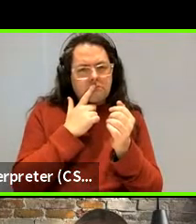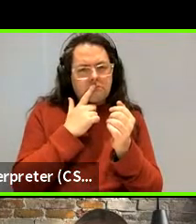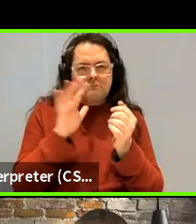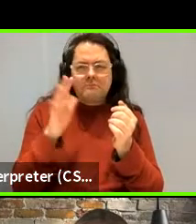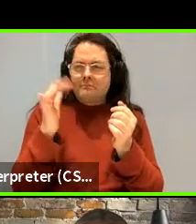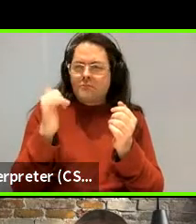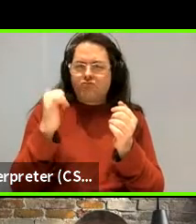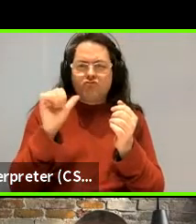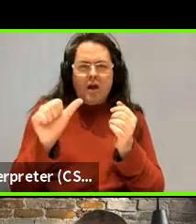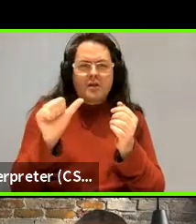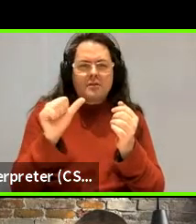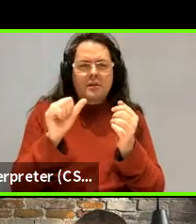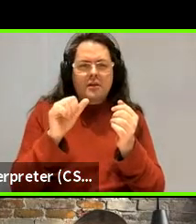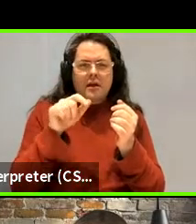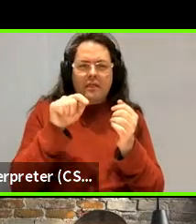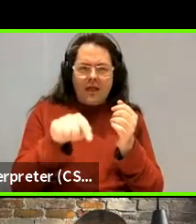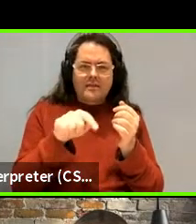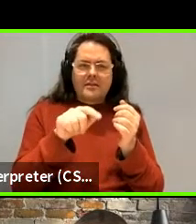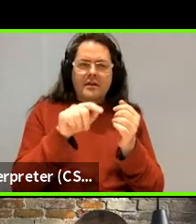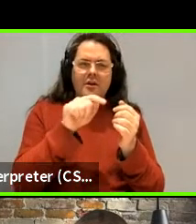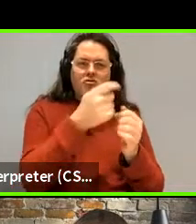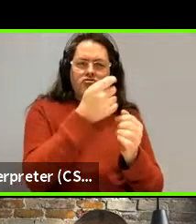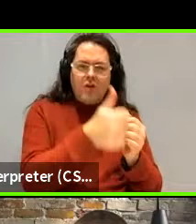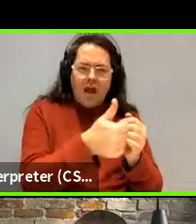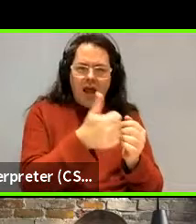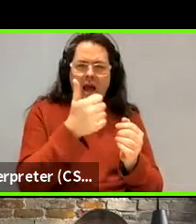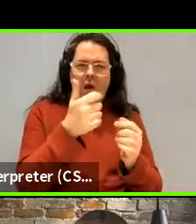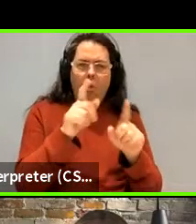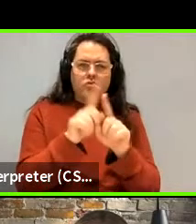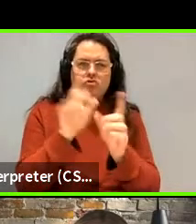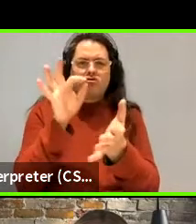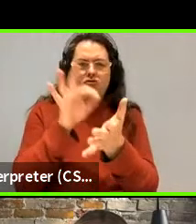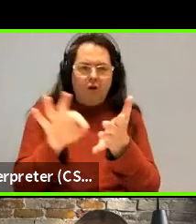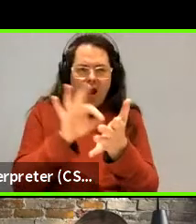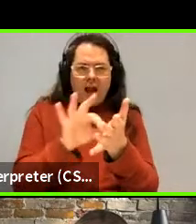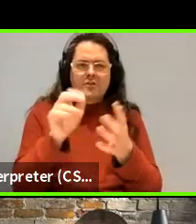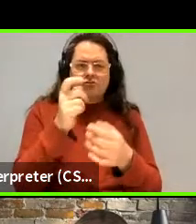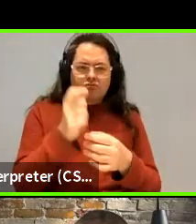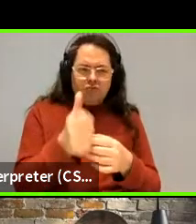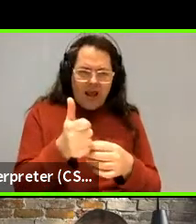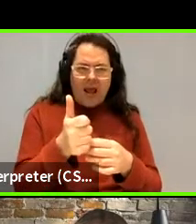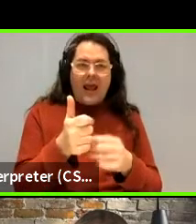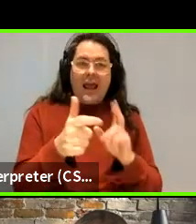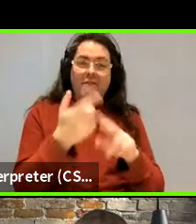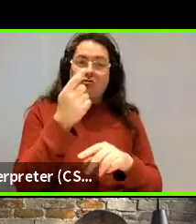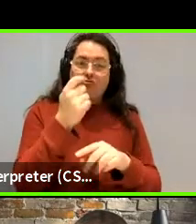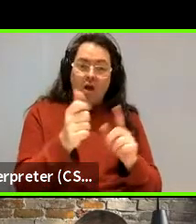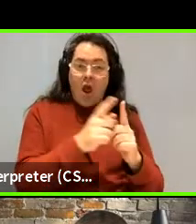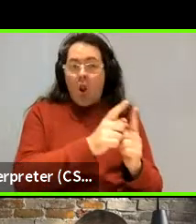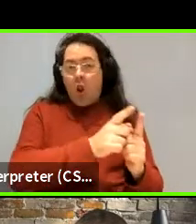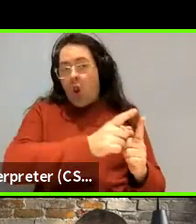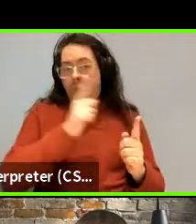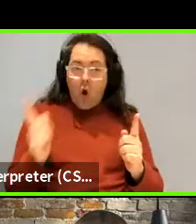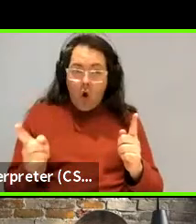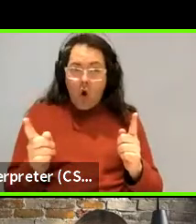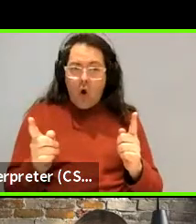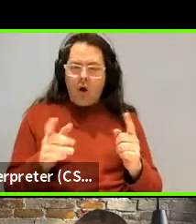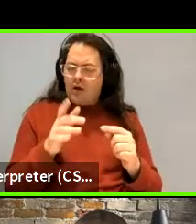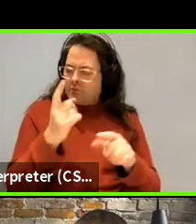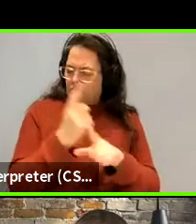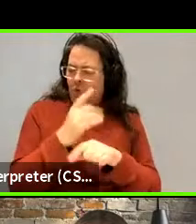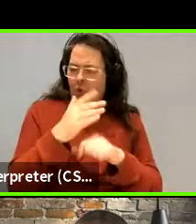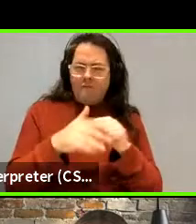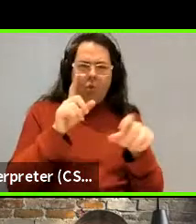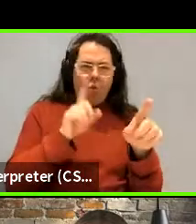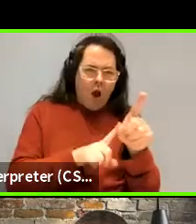Plan, which is a very rare one. Also, you know, also graphically, interestingly, it's longer, right. It has a Y instead of an I and so on.